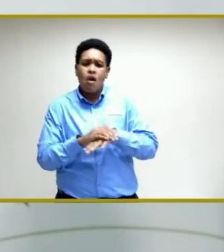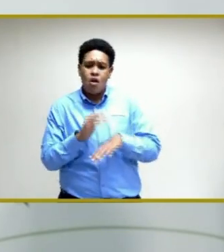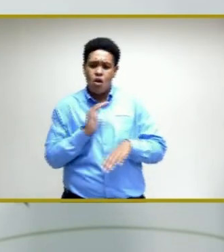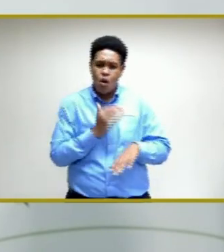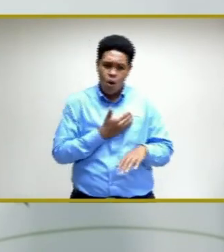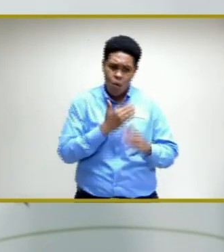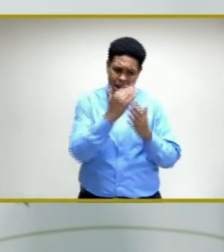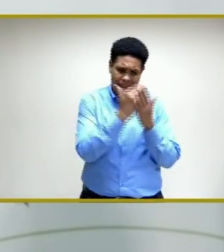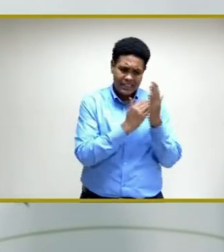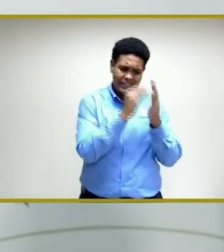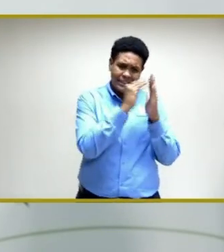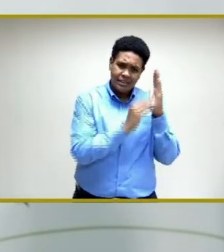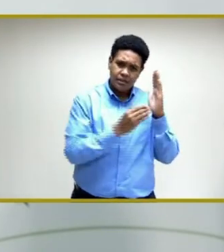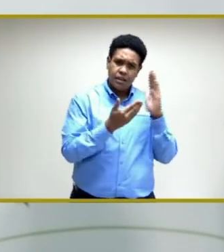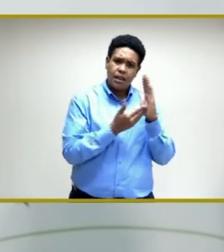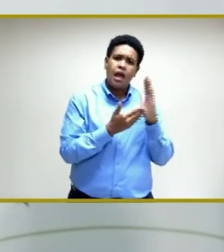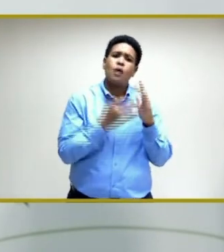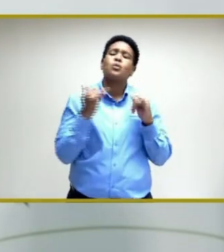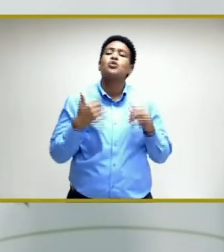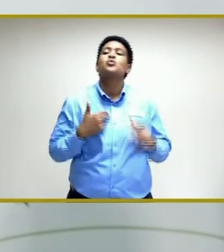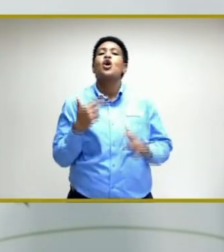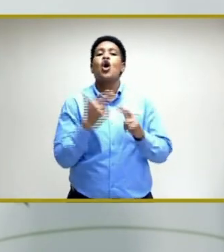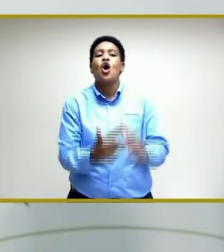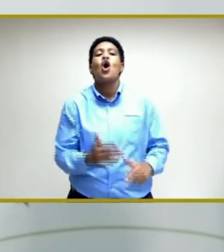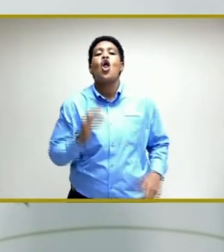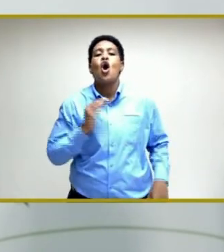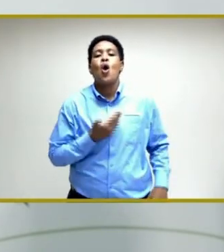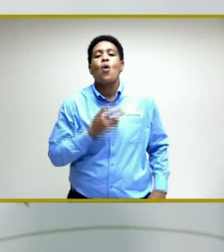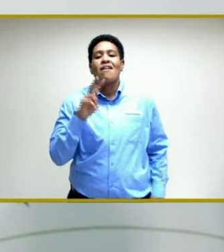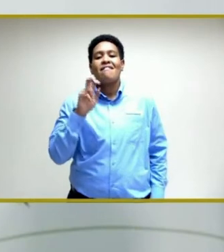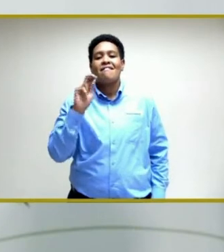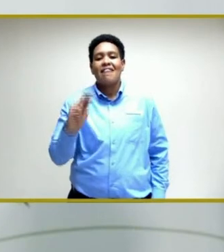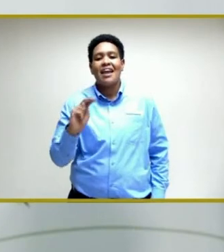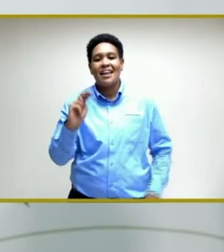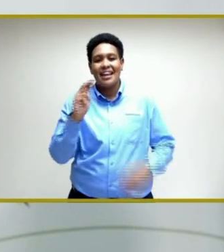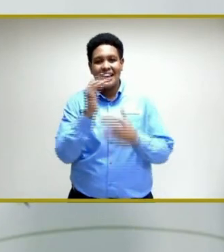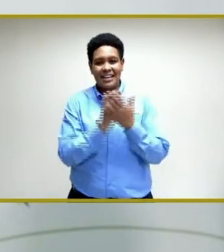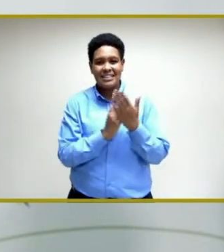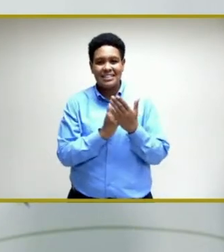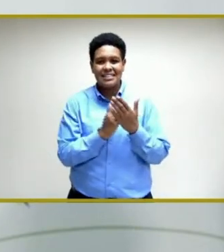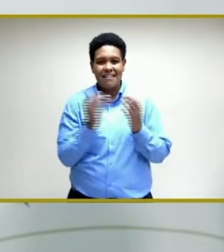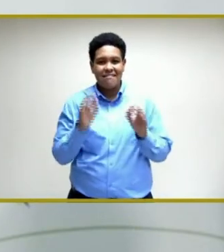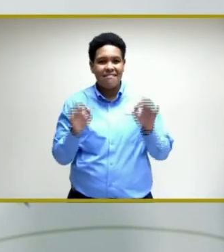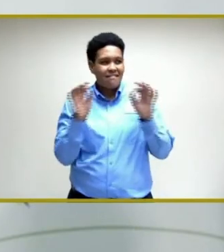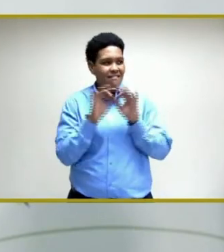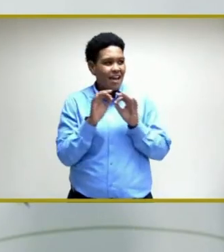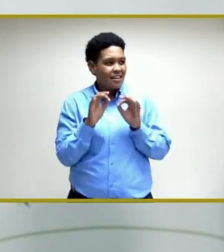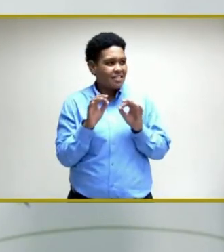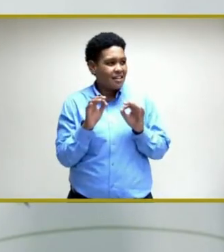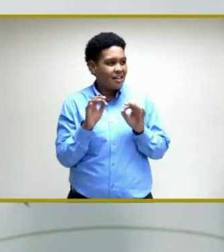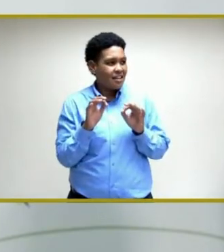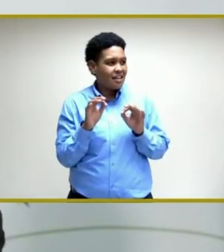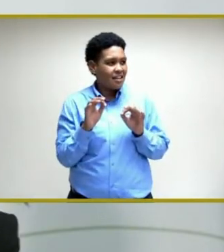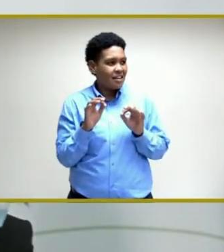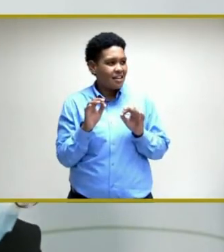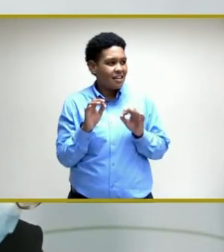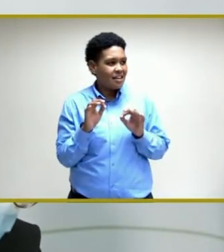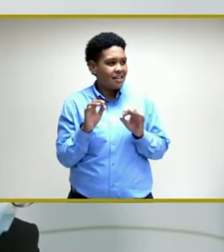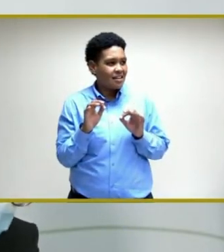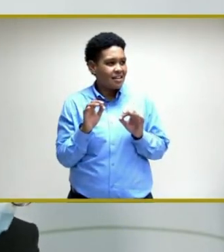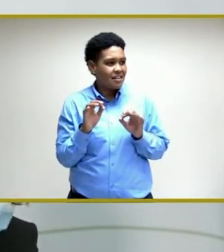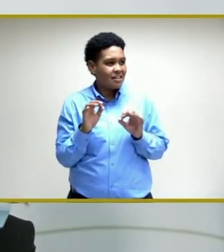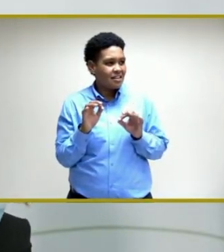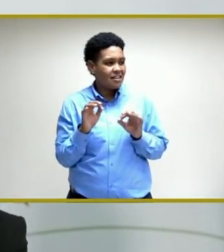list, which we call our Venn list, Vital Essential and what is that? Vital